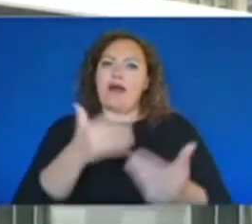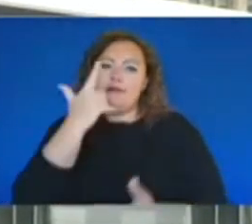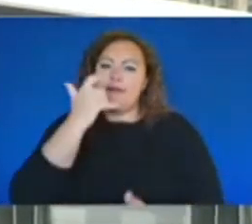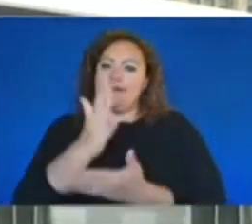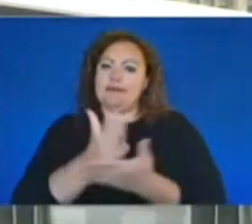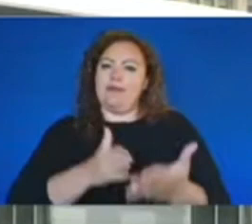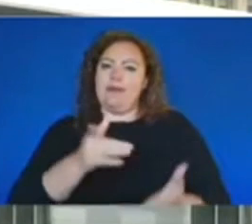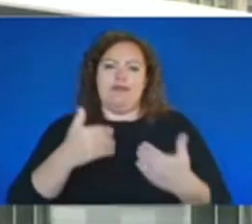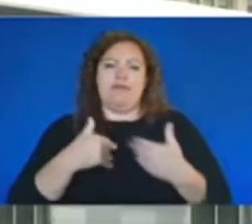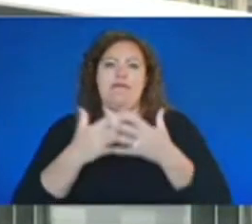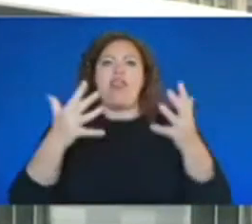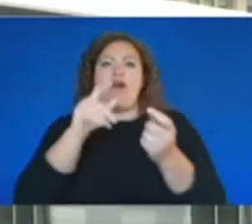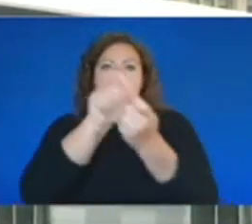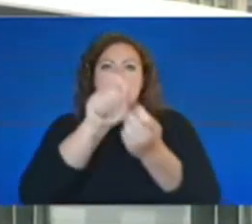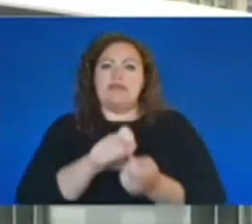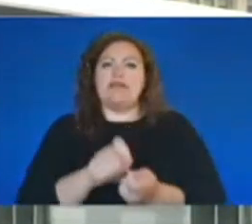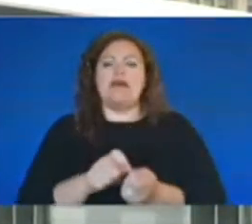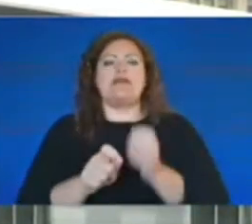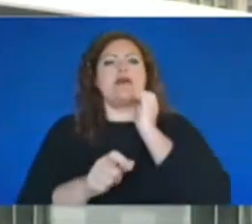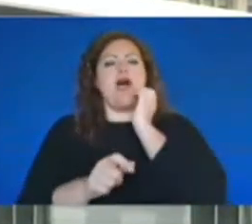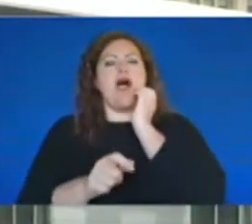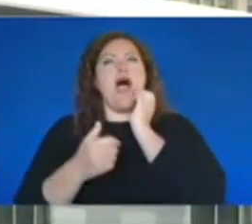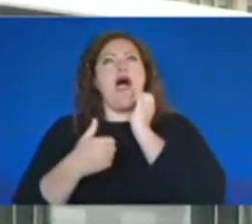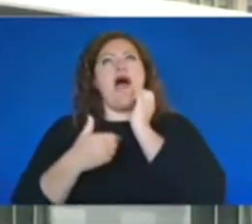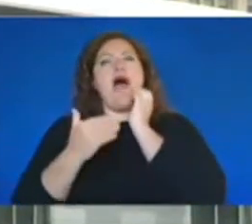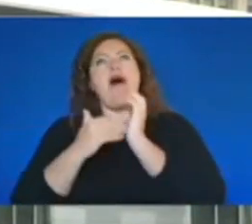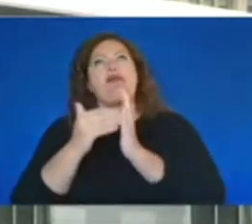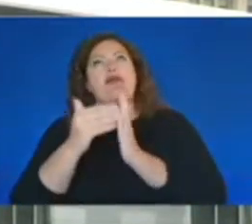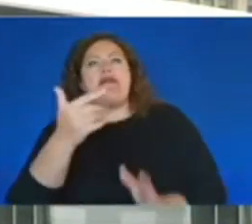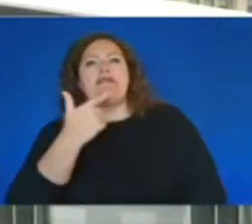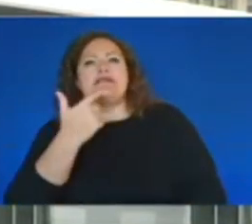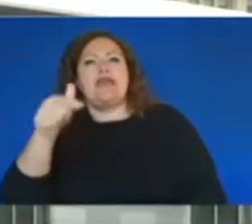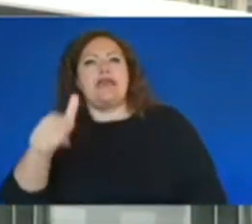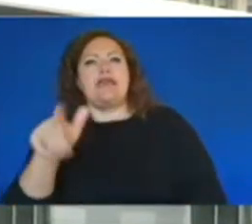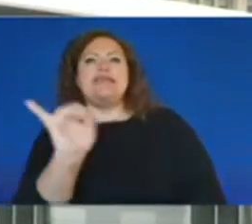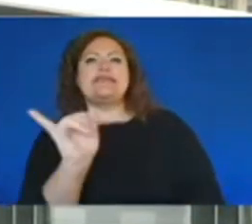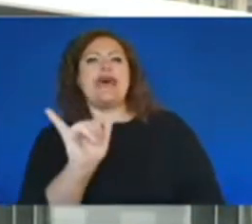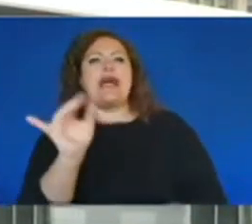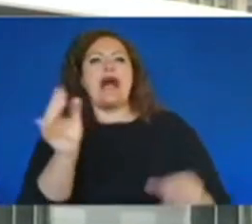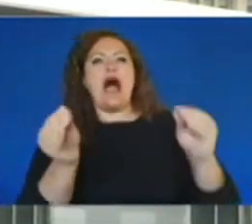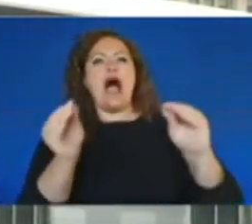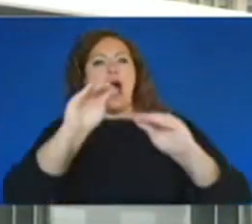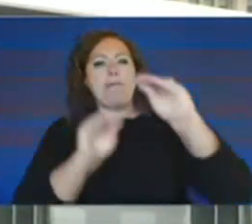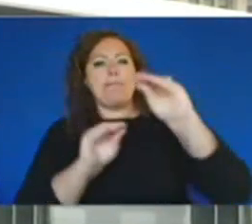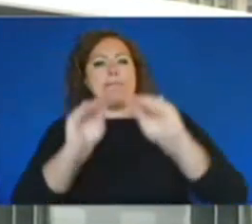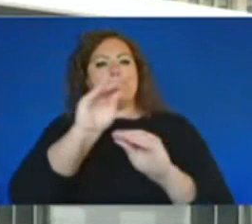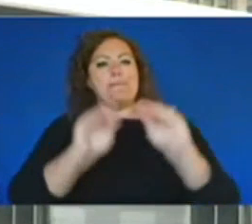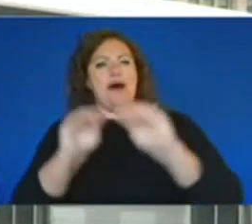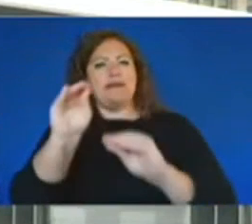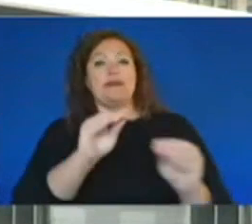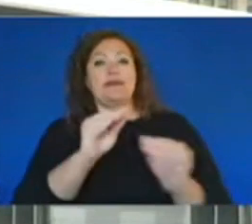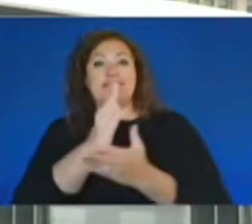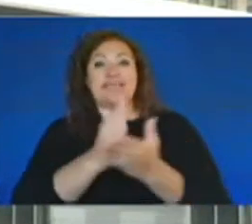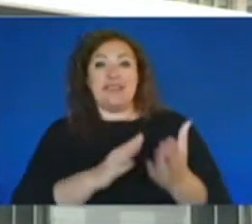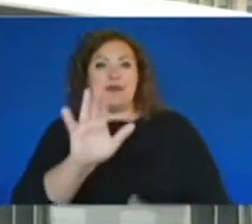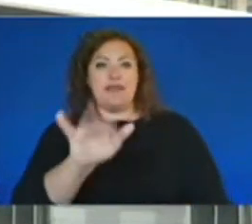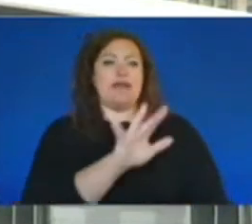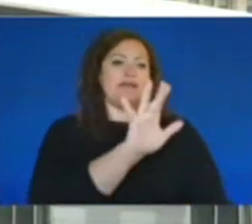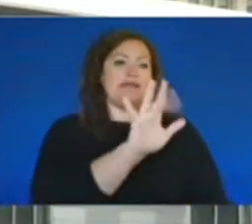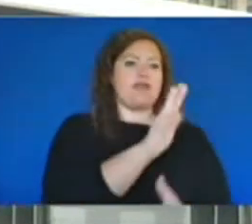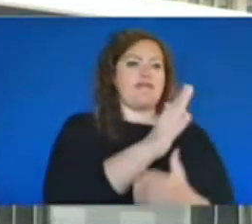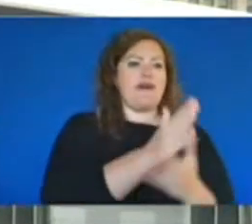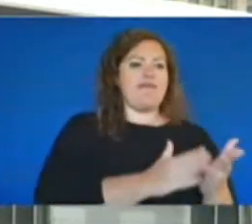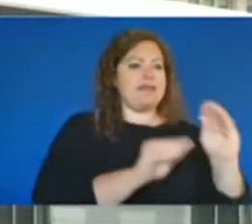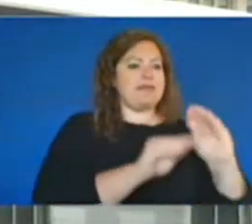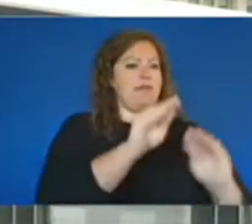detailed. We often use the example that, you know, we have a puzzle to put together, and some of those puzzles are, you know, a 25-piece puzzle. It's very easy to see the